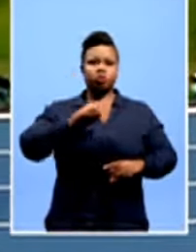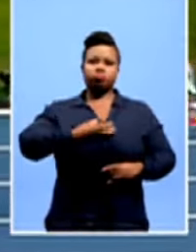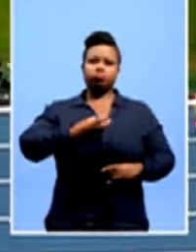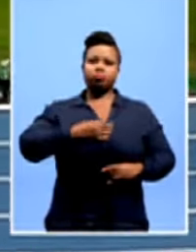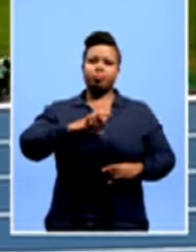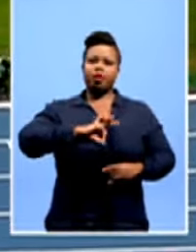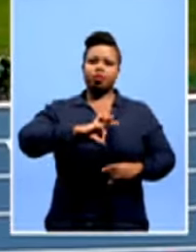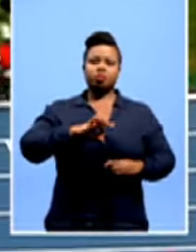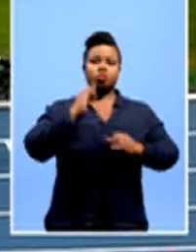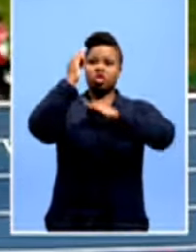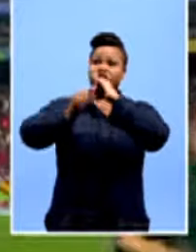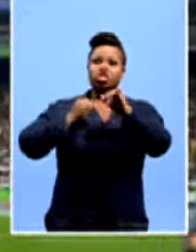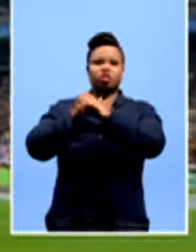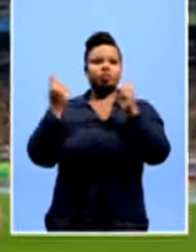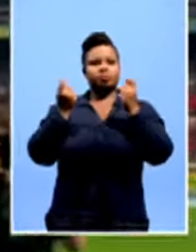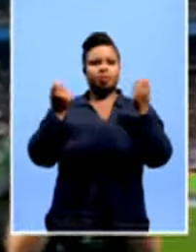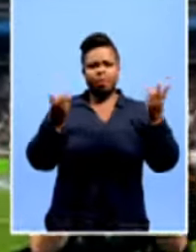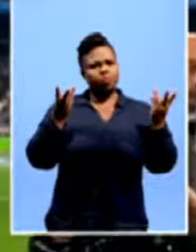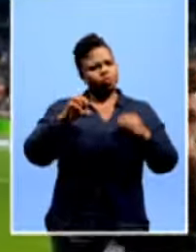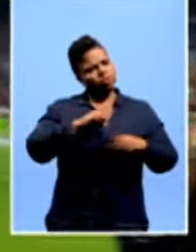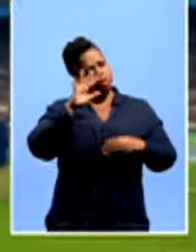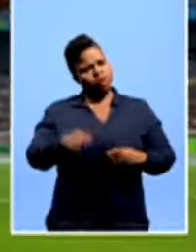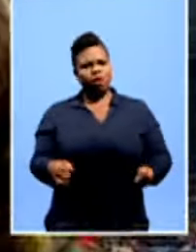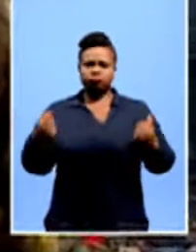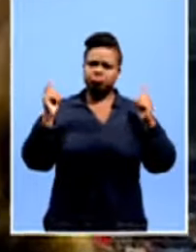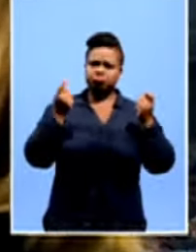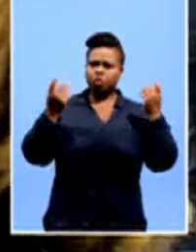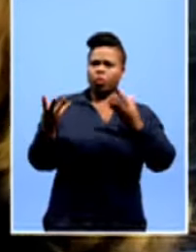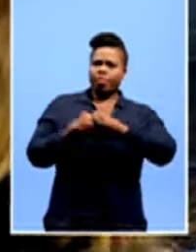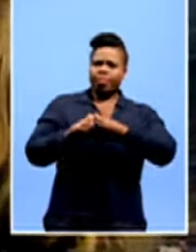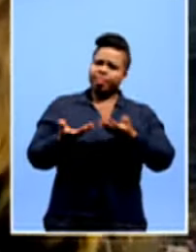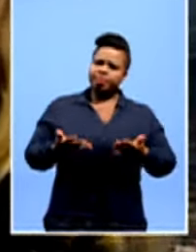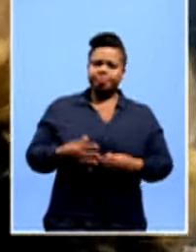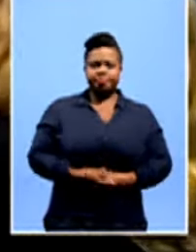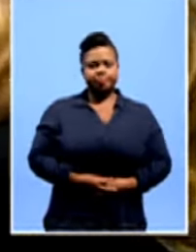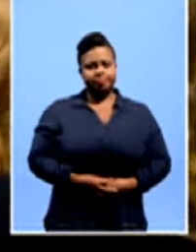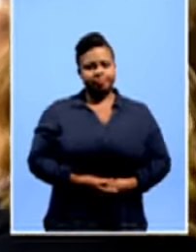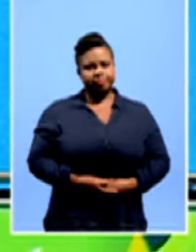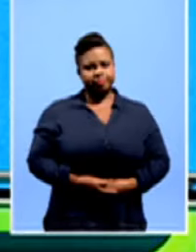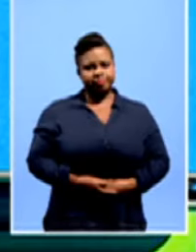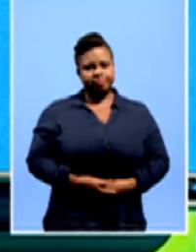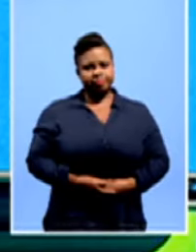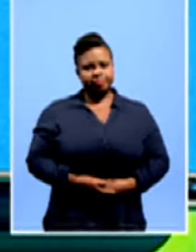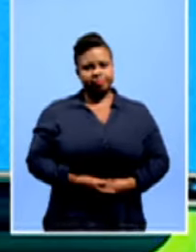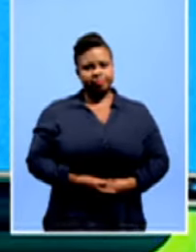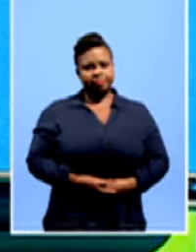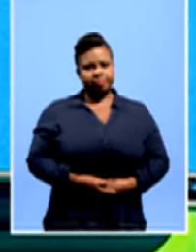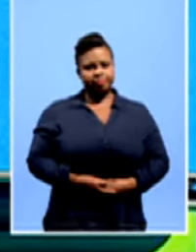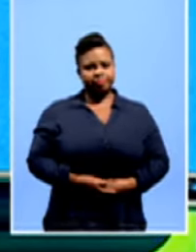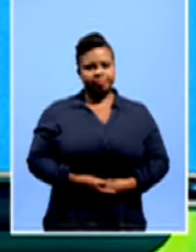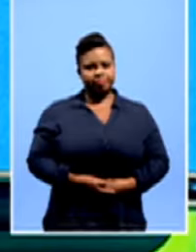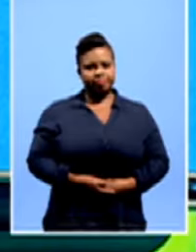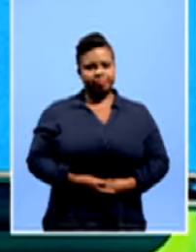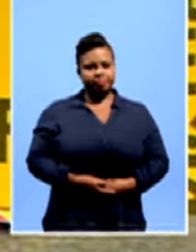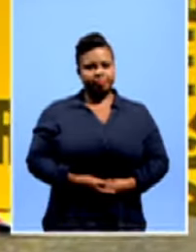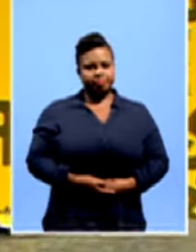major international events, all South Africans celebrate their success. Sveso Ramara, SABC News.